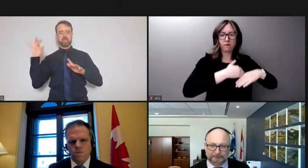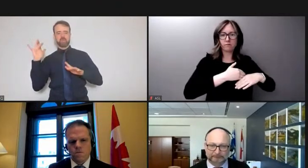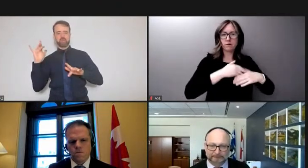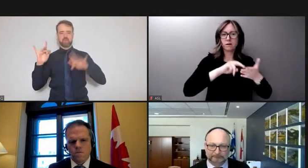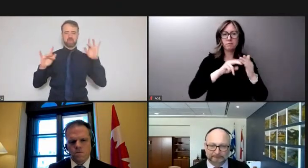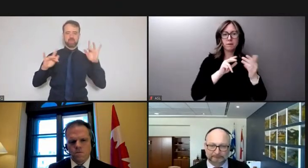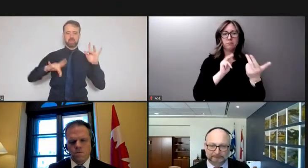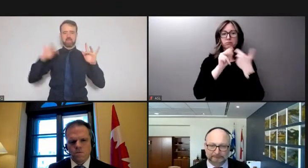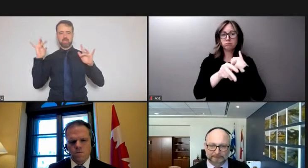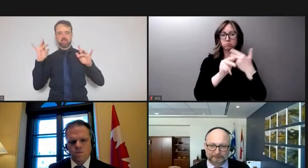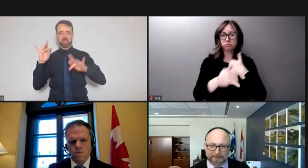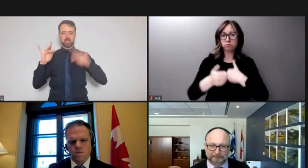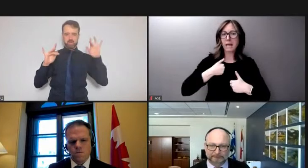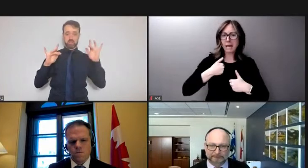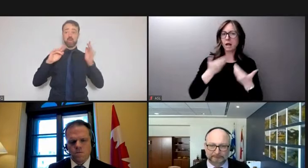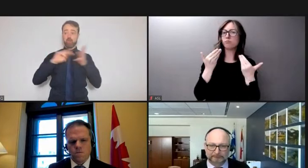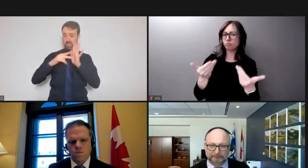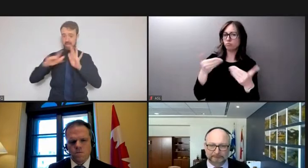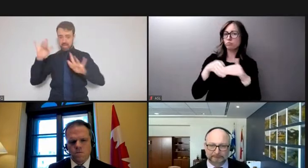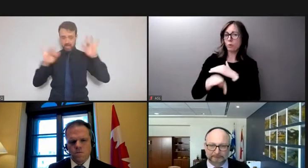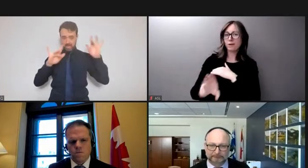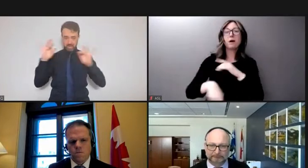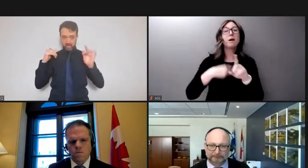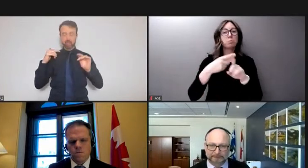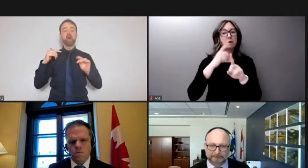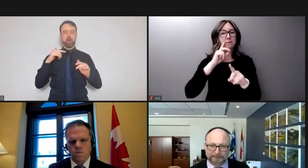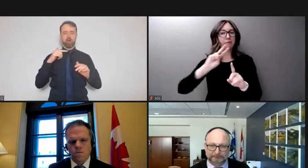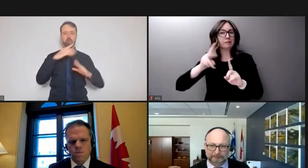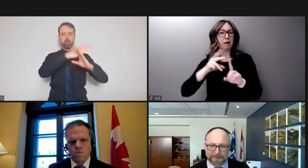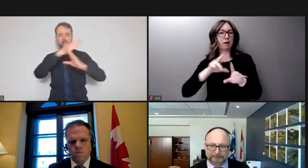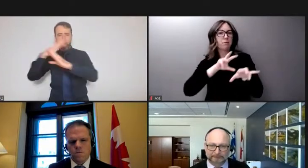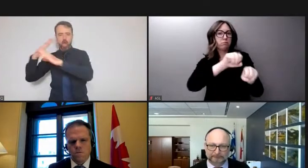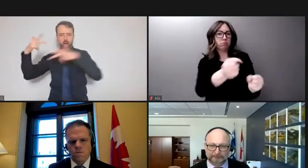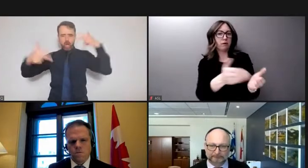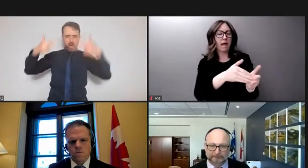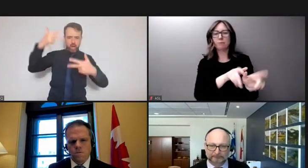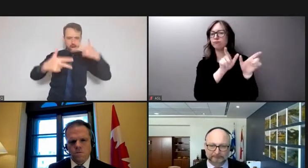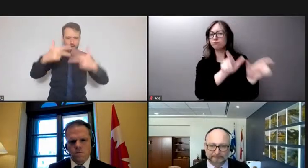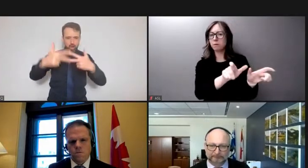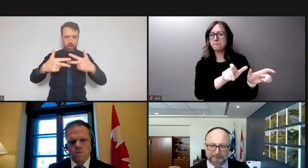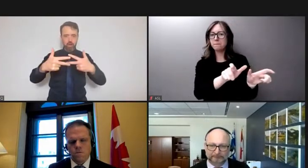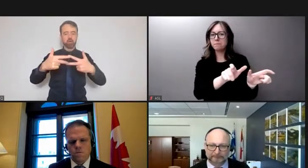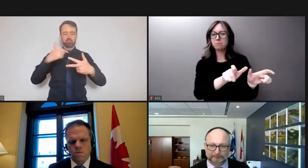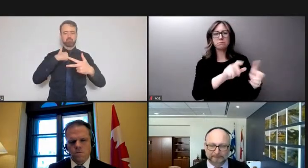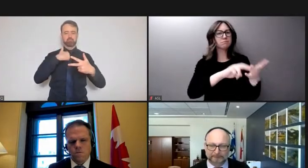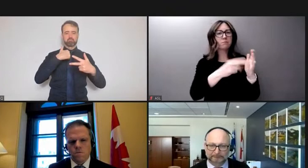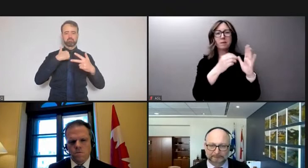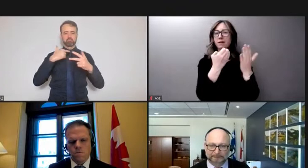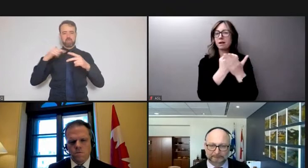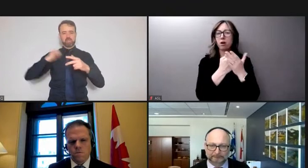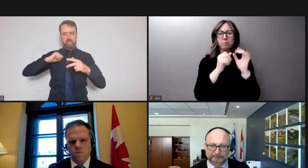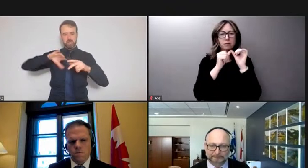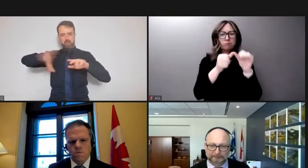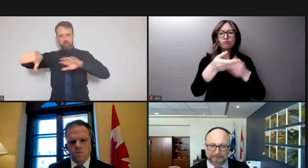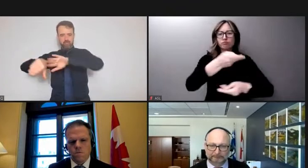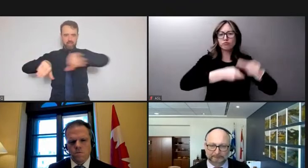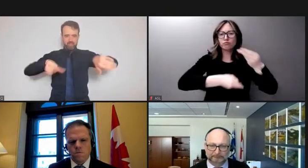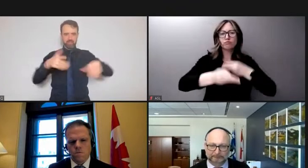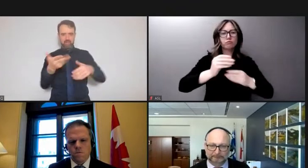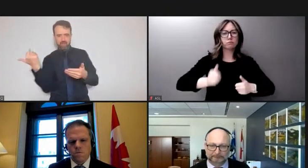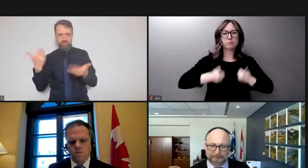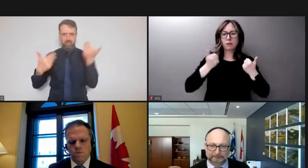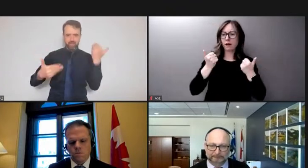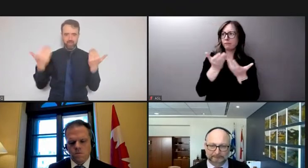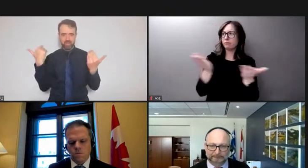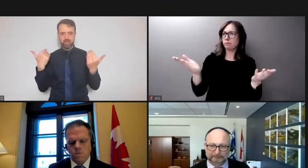and they have been able to defend them from further incursions and attempts to disrupt our economy and the lives of canadians we've